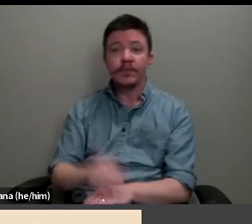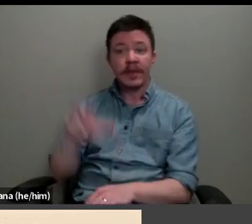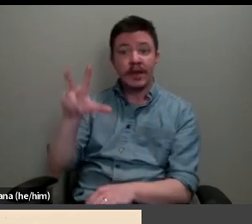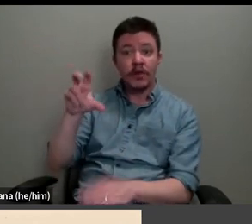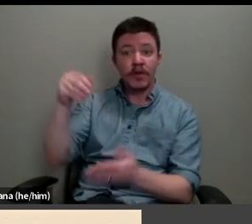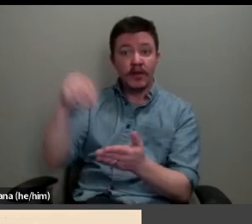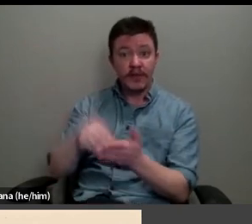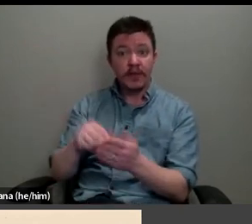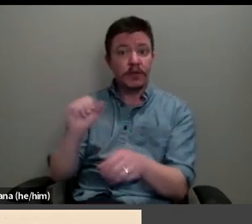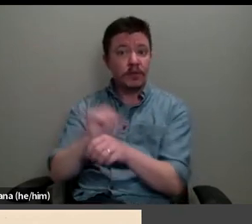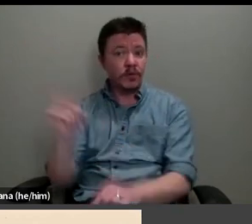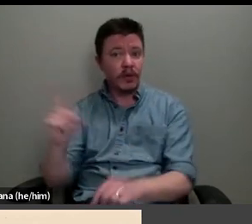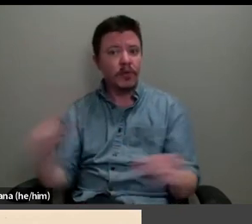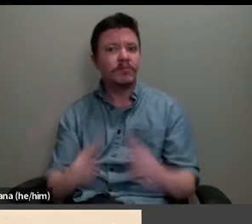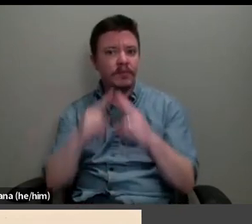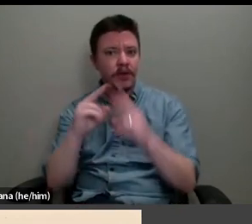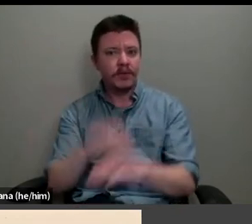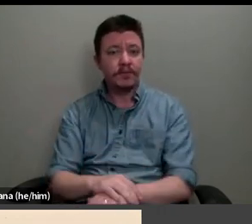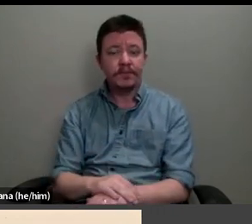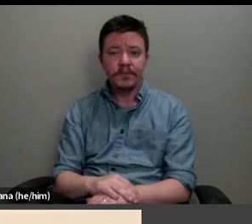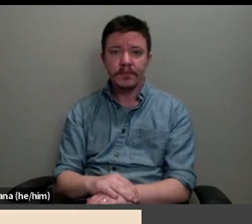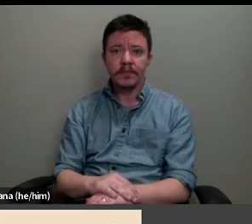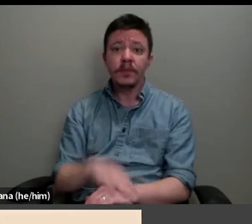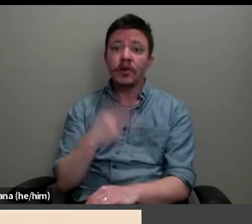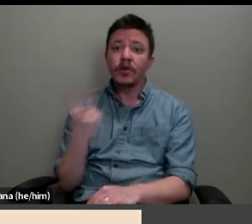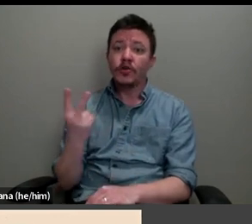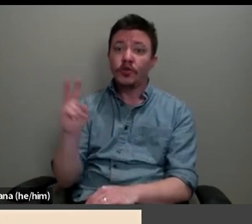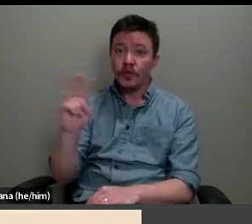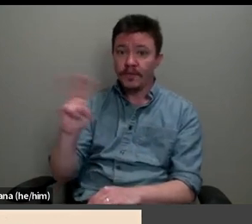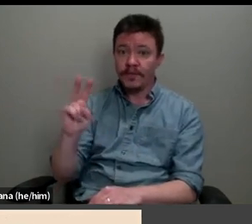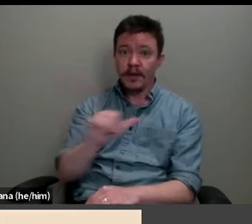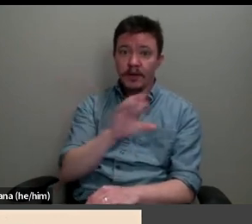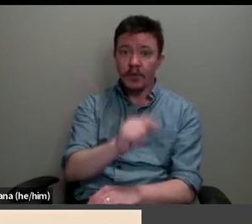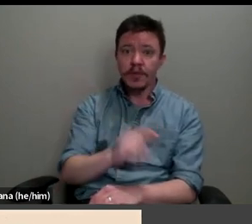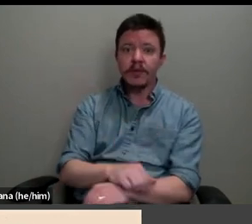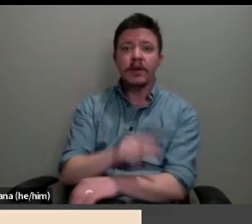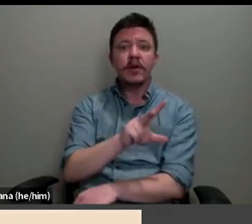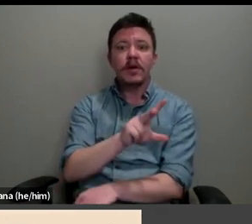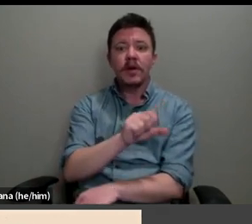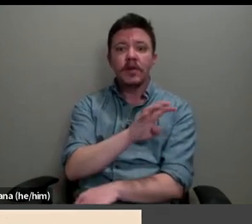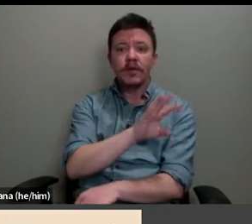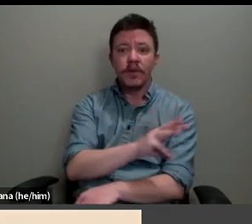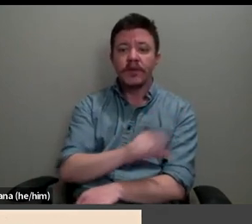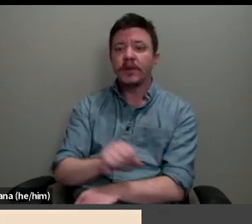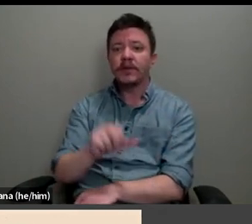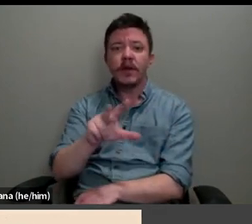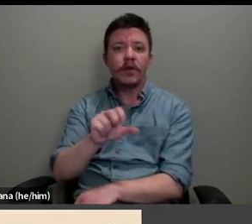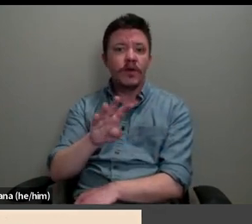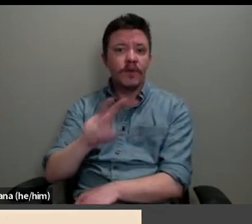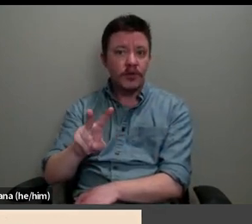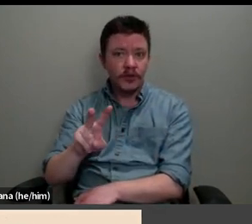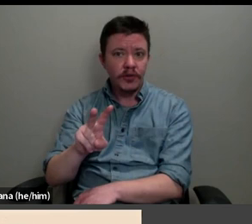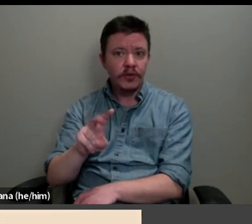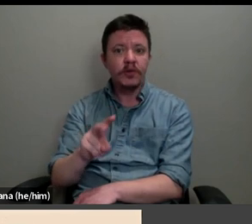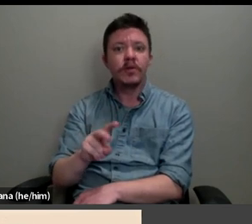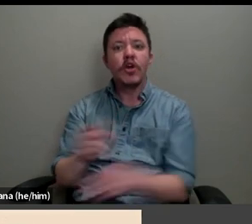Paris. The two Voyard apartments at 346 and 342 rue Saint